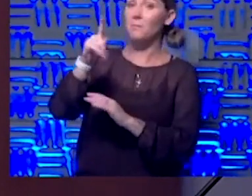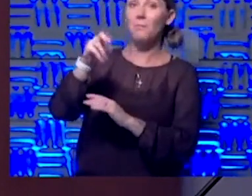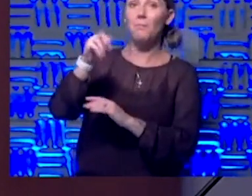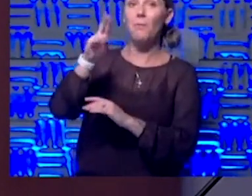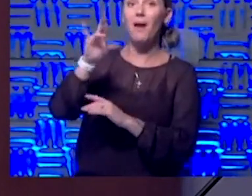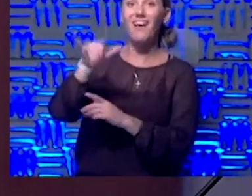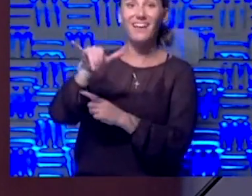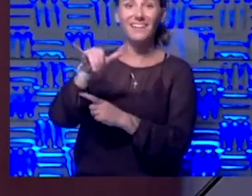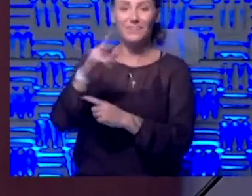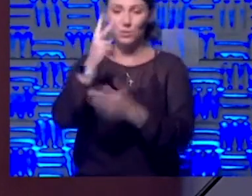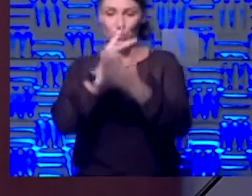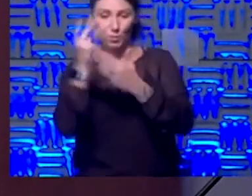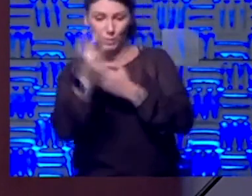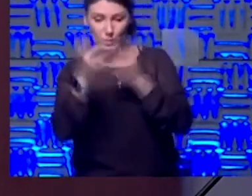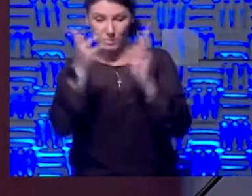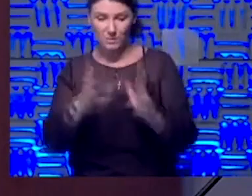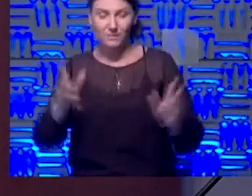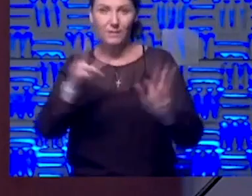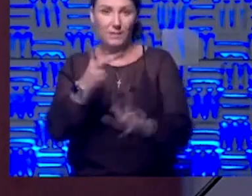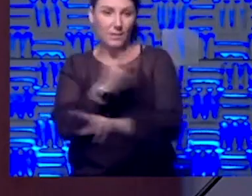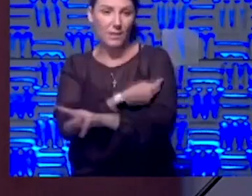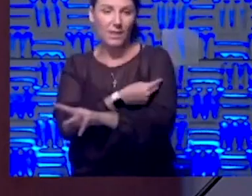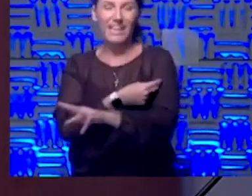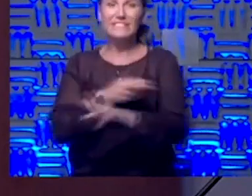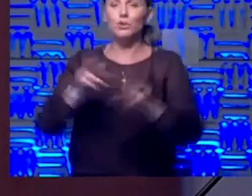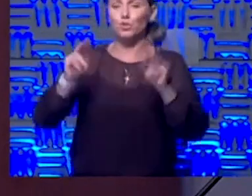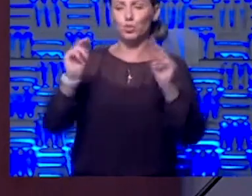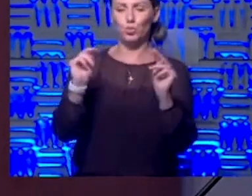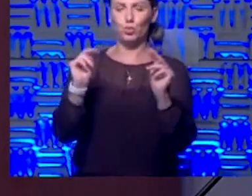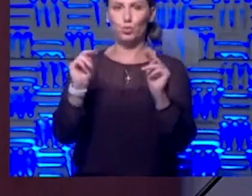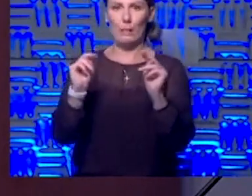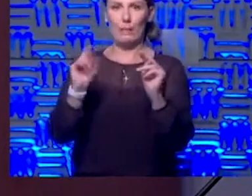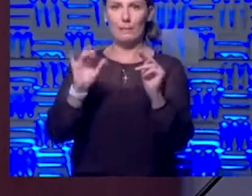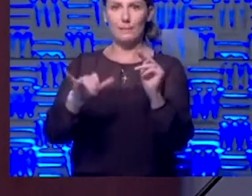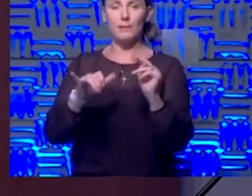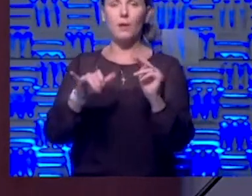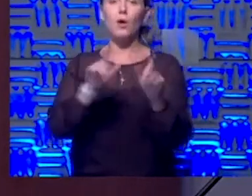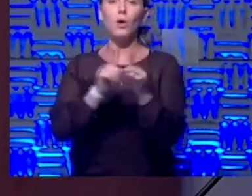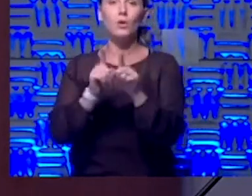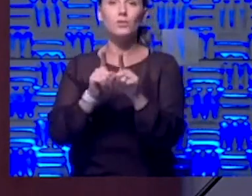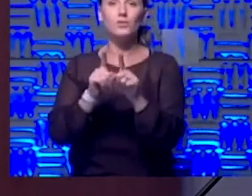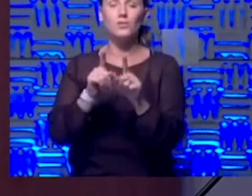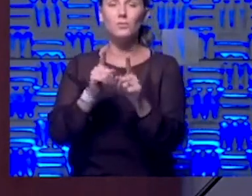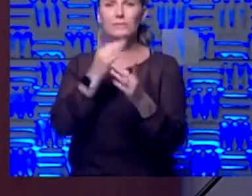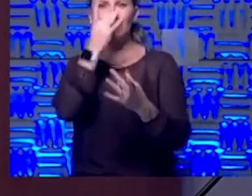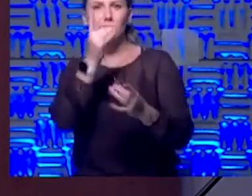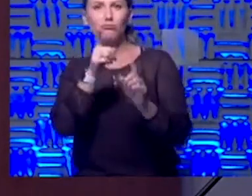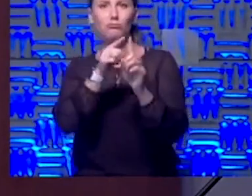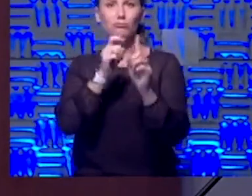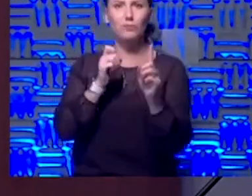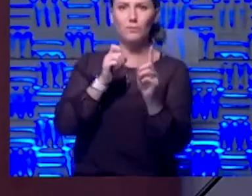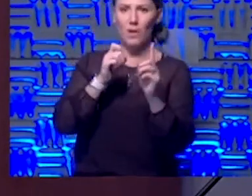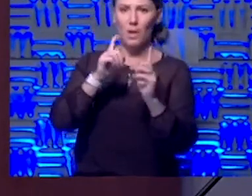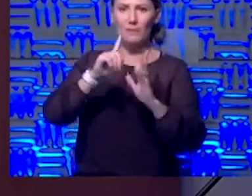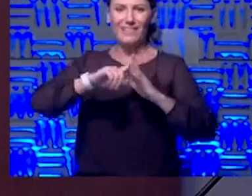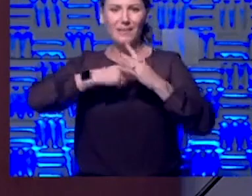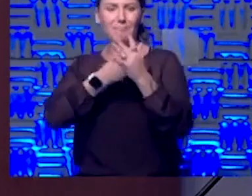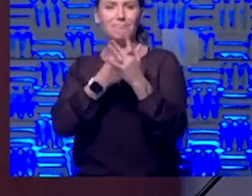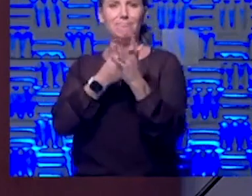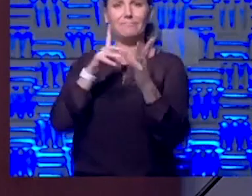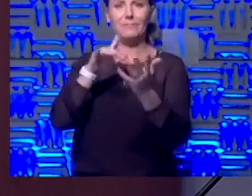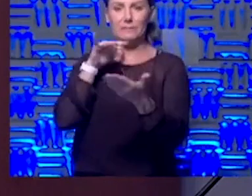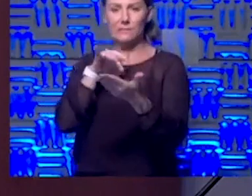Um, and what we call neutralizing antibody, uh, as well. What was interesting from that preliminary study that came out last week was,